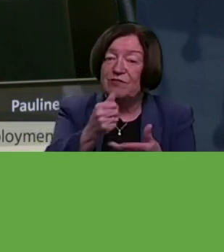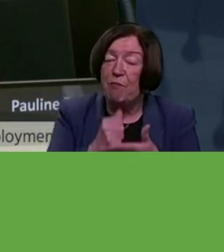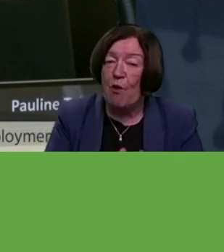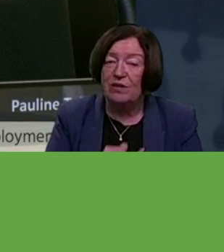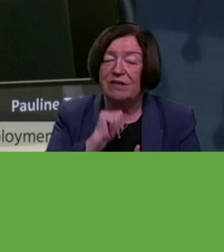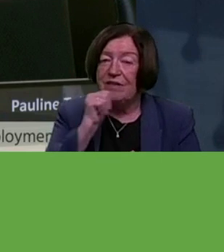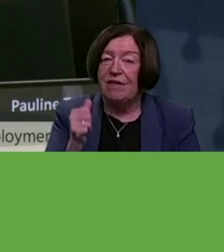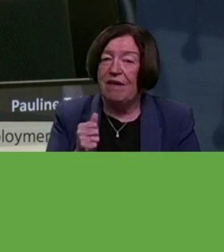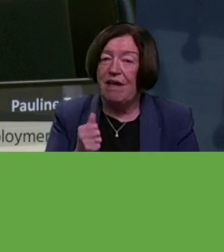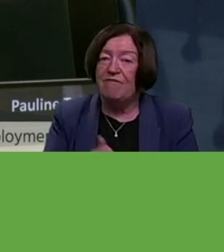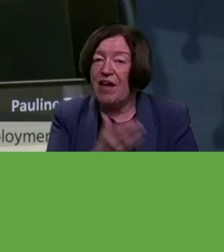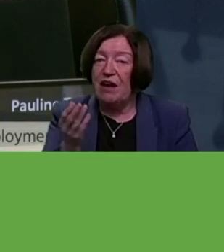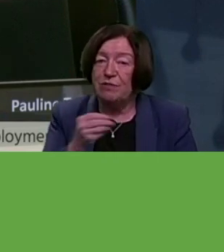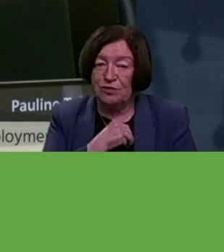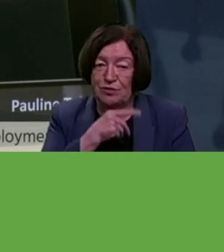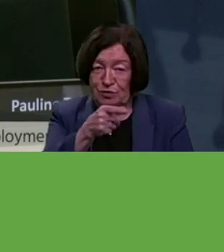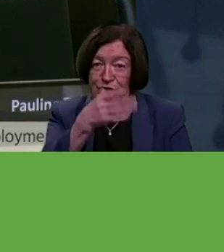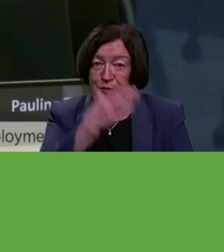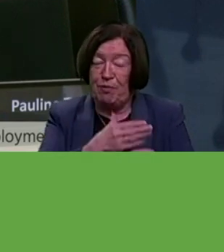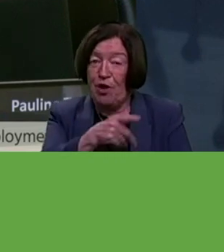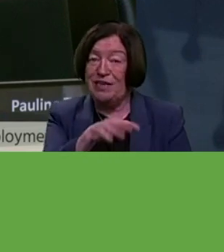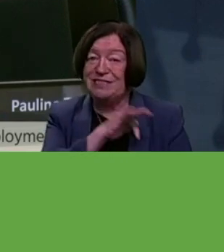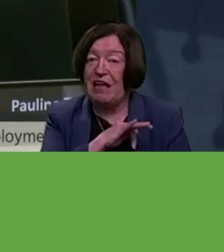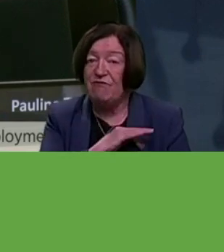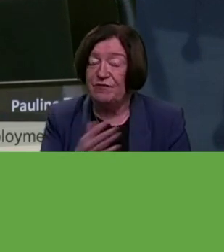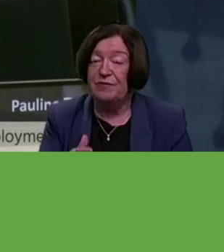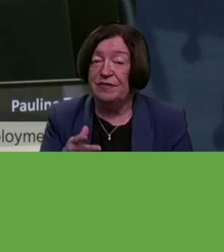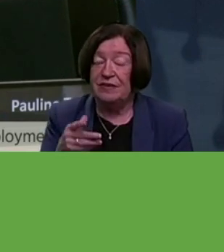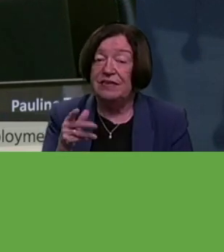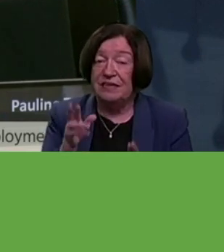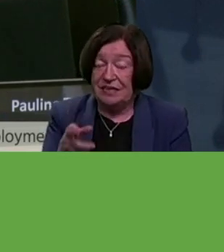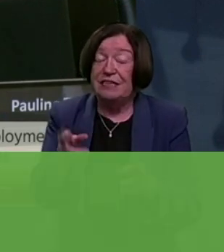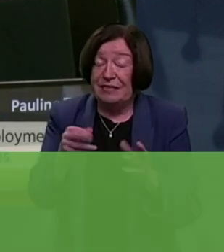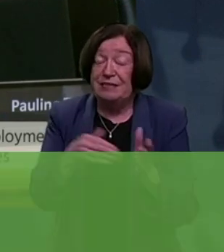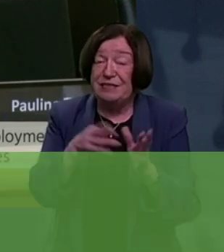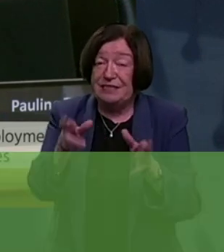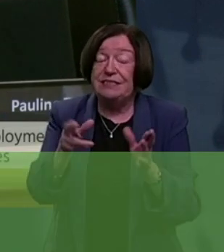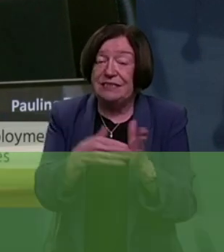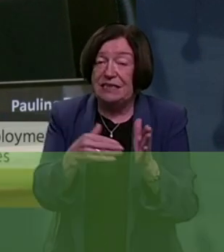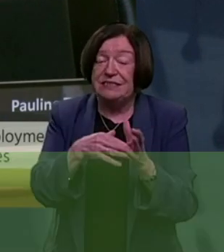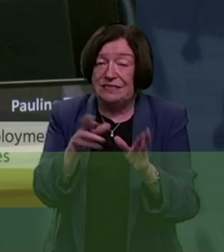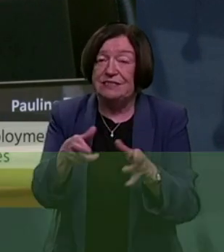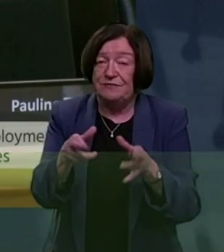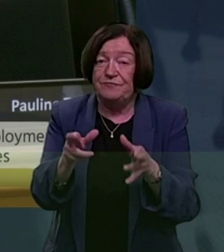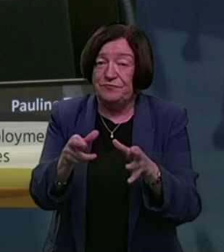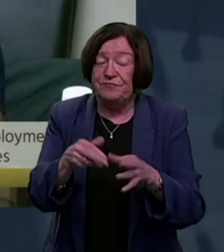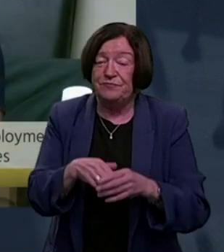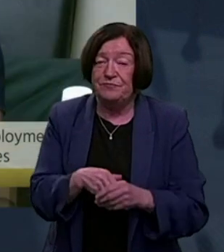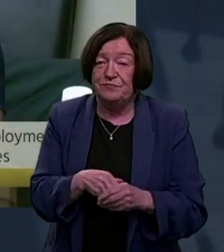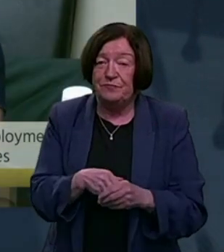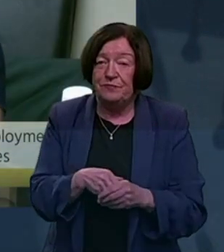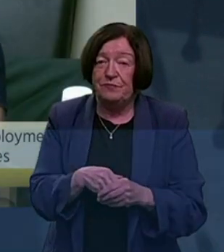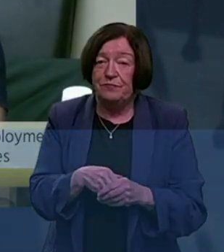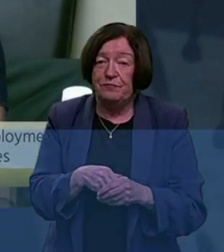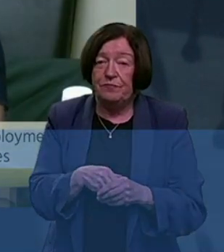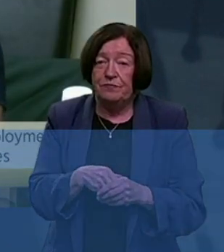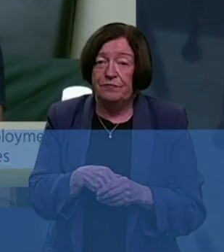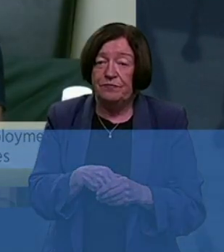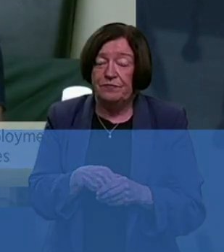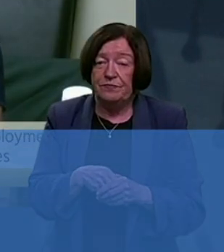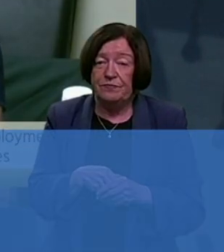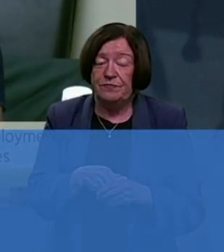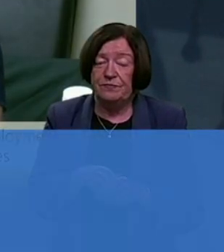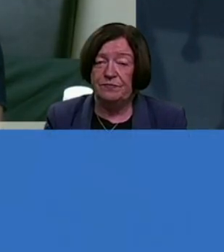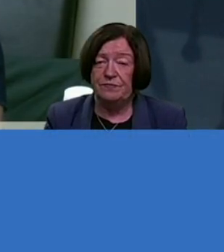don't seem to exist to employ yourself as such, such as the wage subsidy scheme or reasonable accommodations. Yeah. Yeah. Yeah.